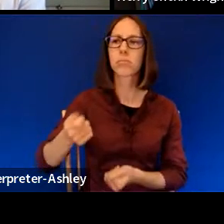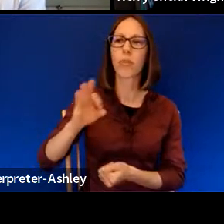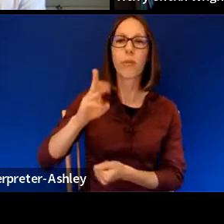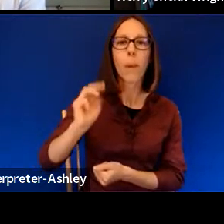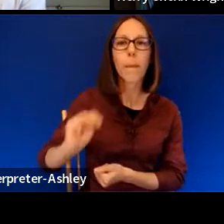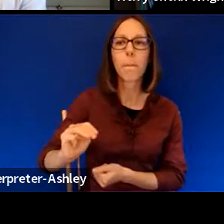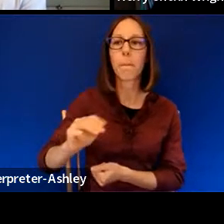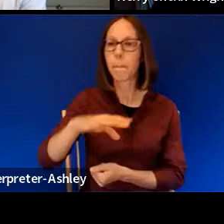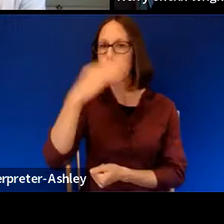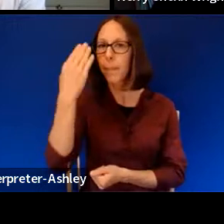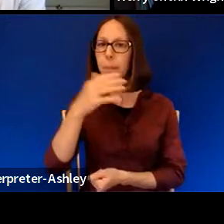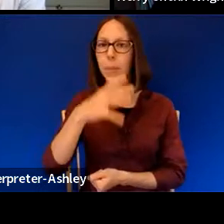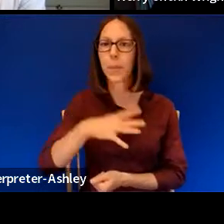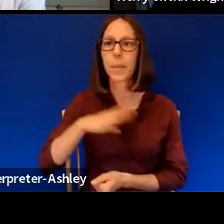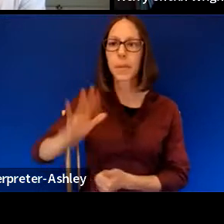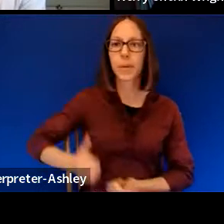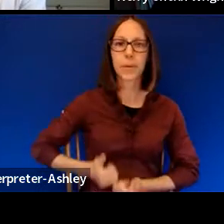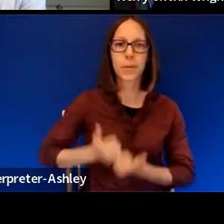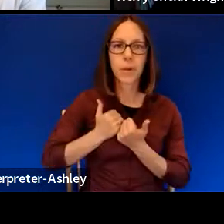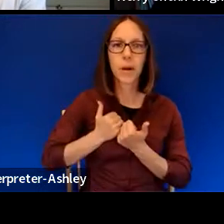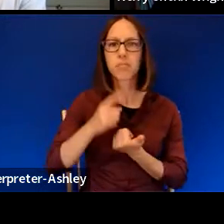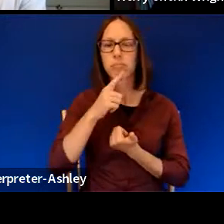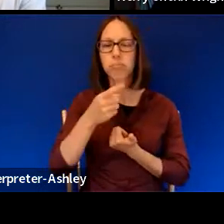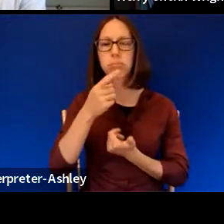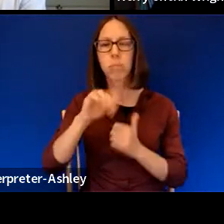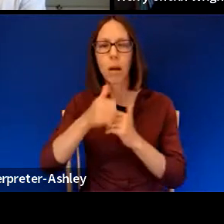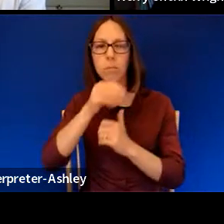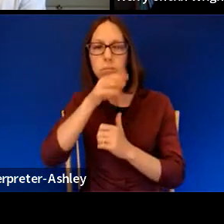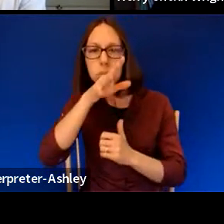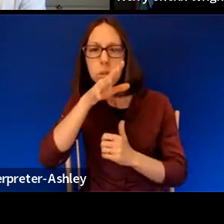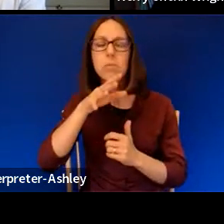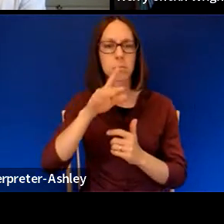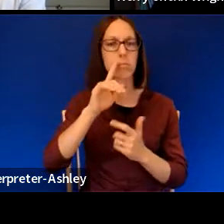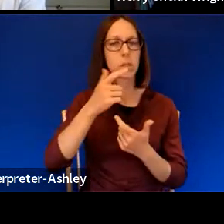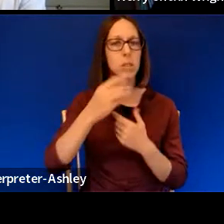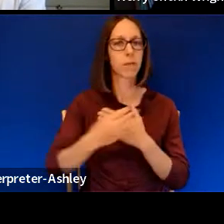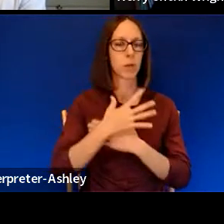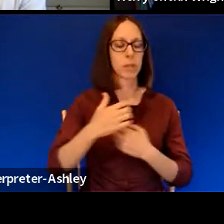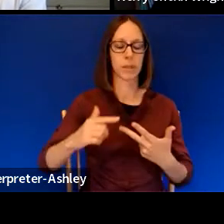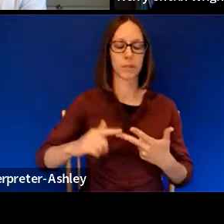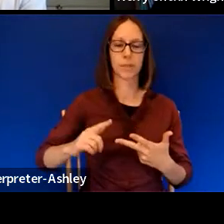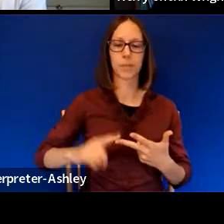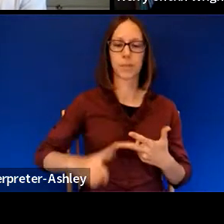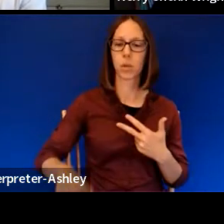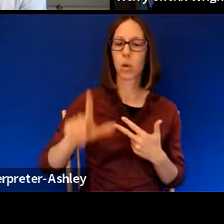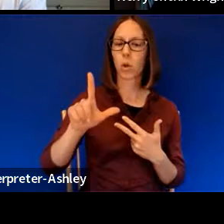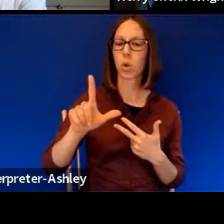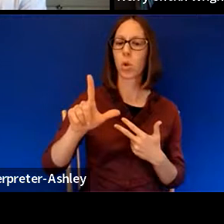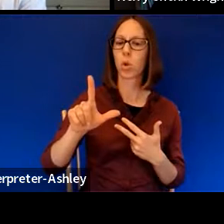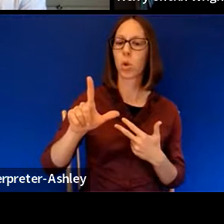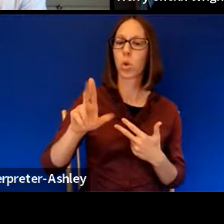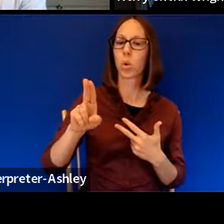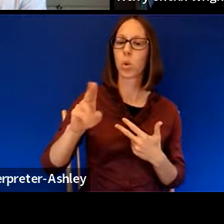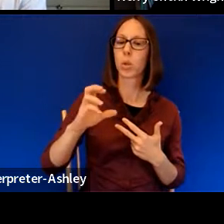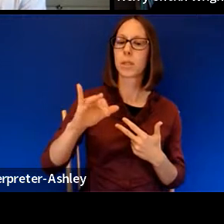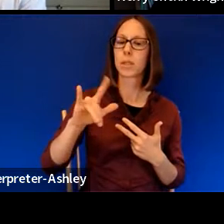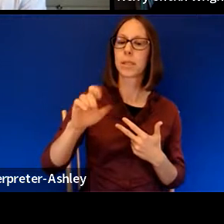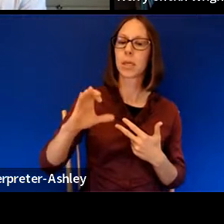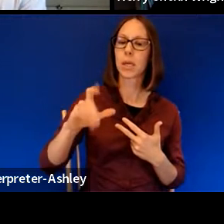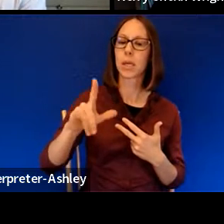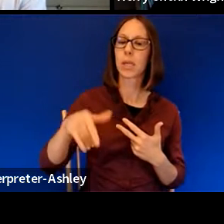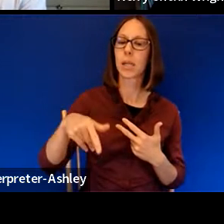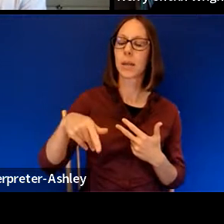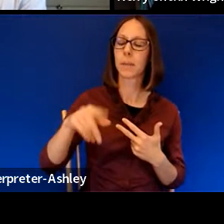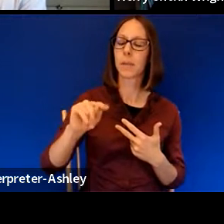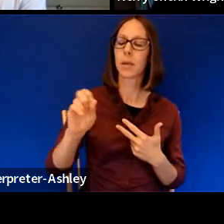all that has been really influential. Uh, and the last poet I'll mention is, is Lucille Clifton, uh, who I always, I